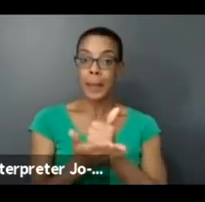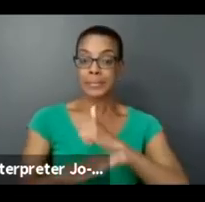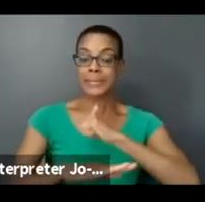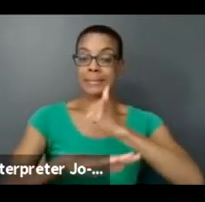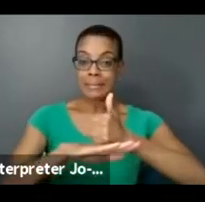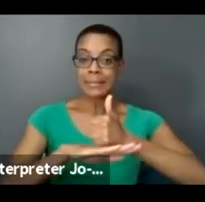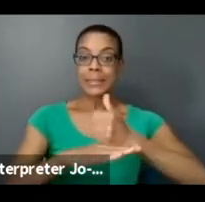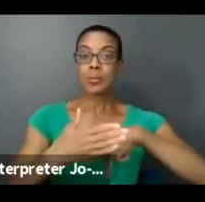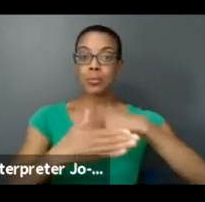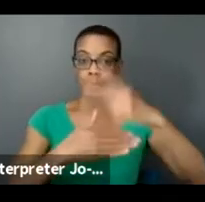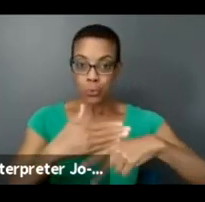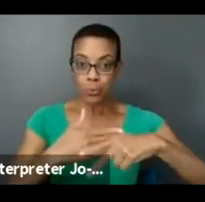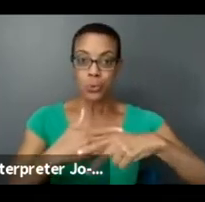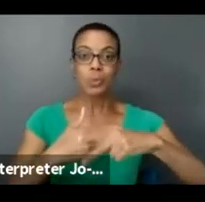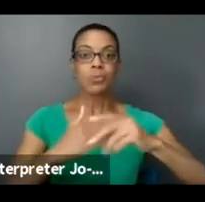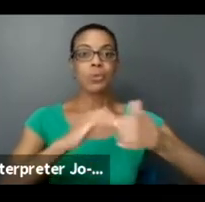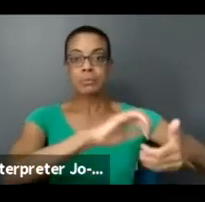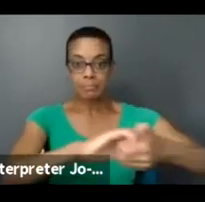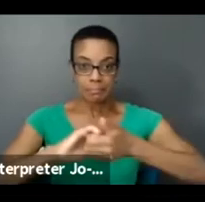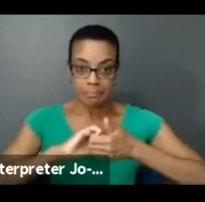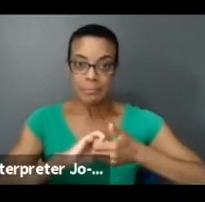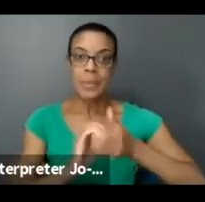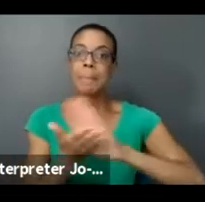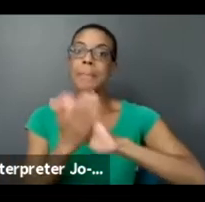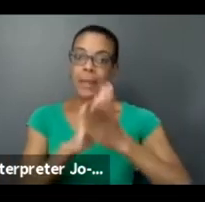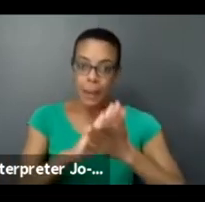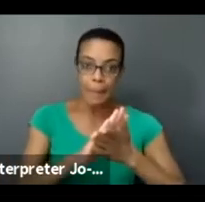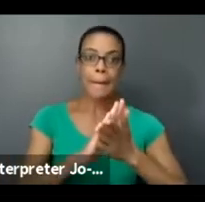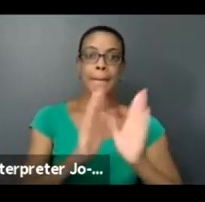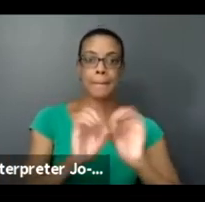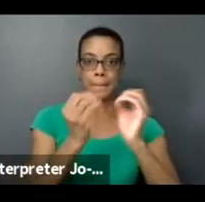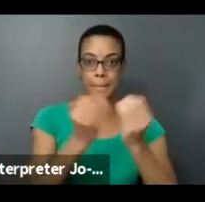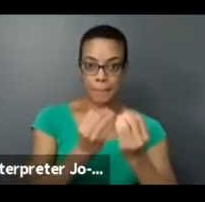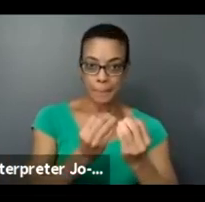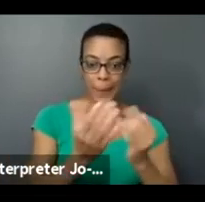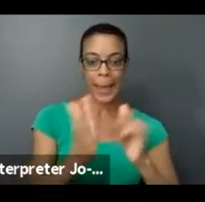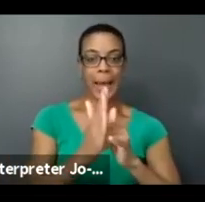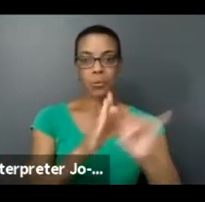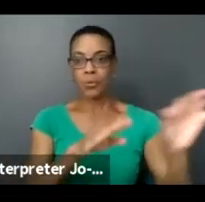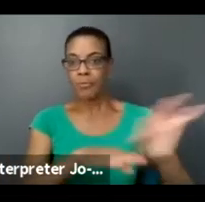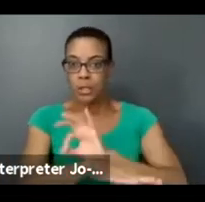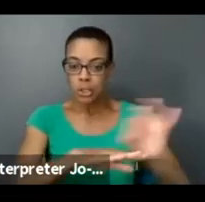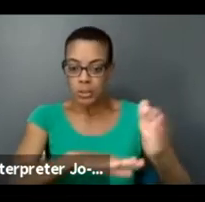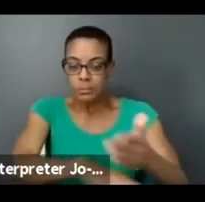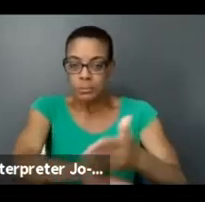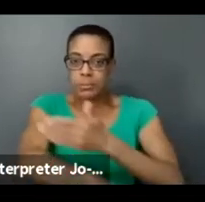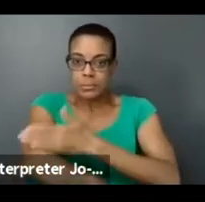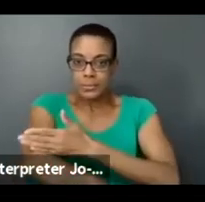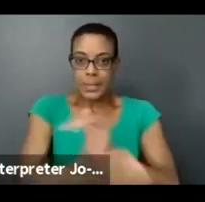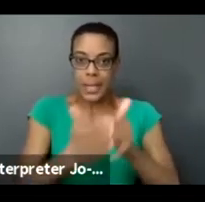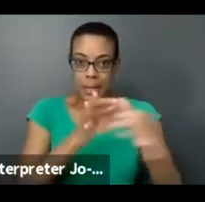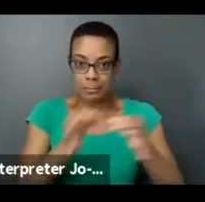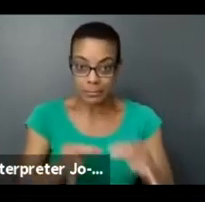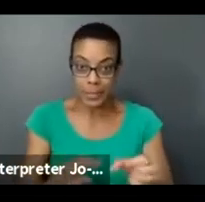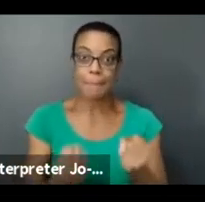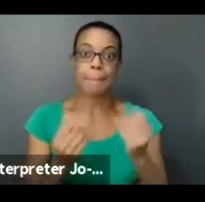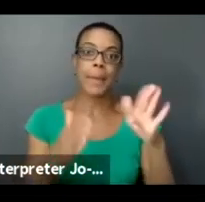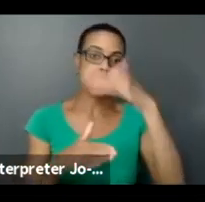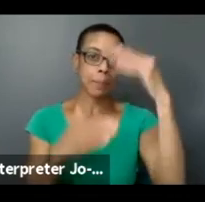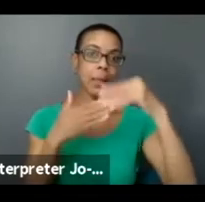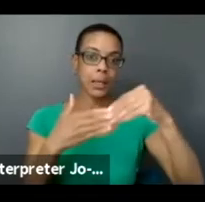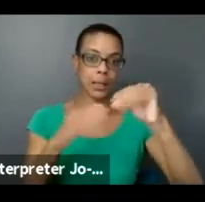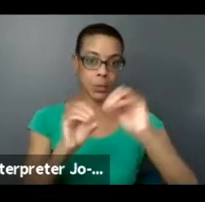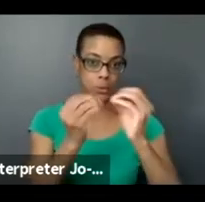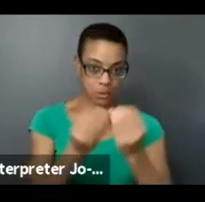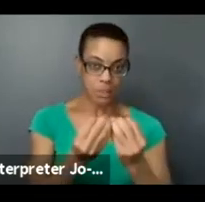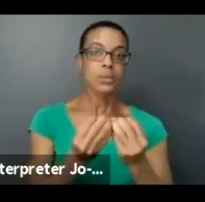collectives that become organizations and how better to function in that way because there's a lot of Black-led organizing that stems